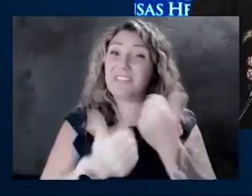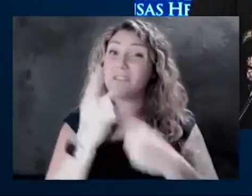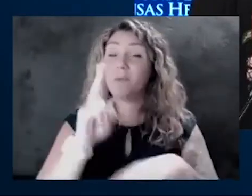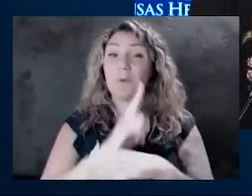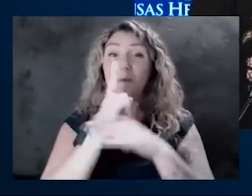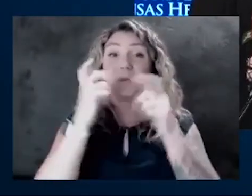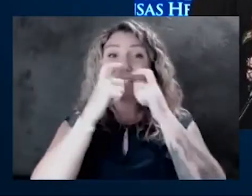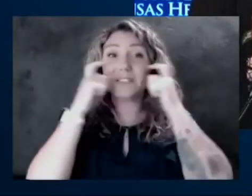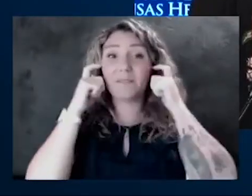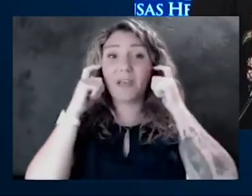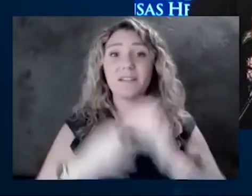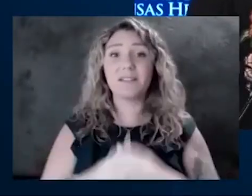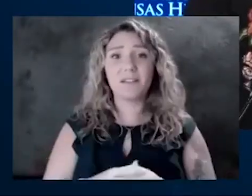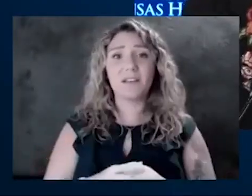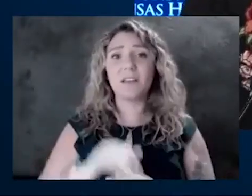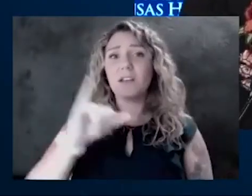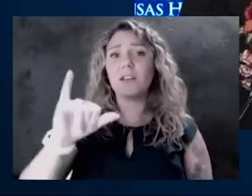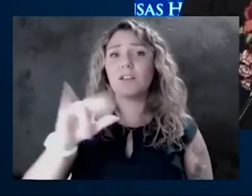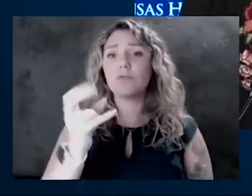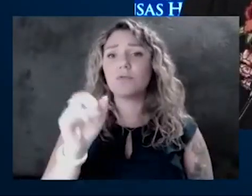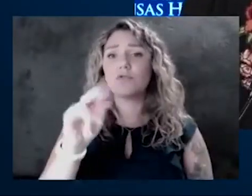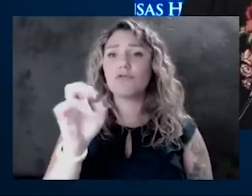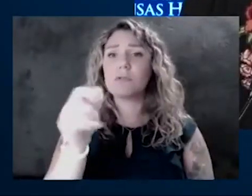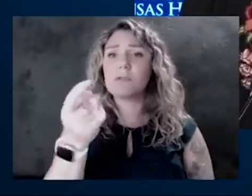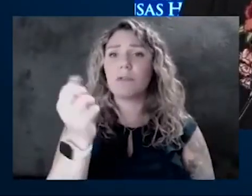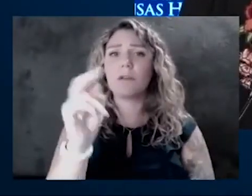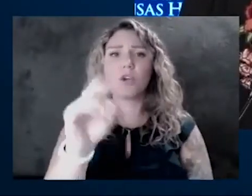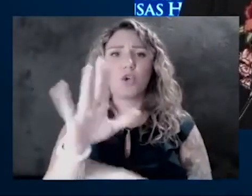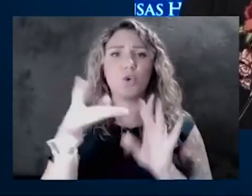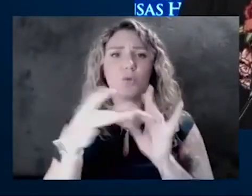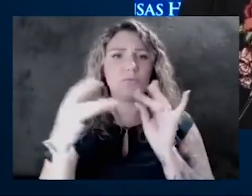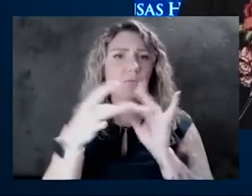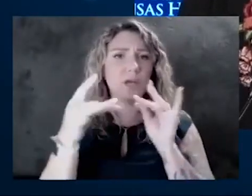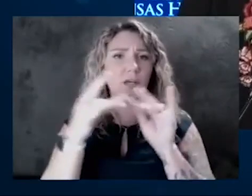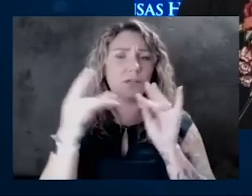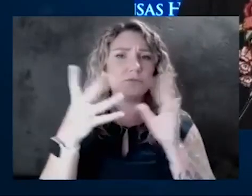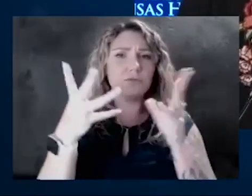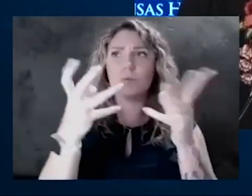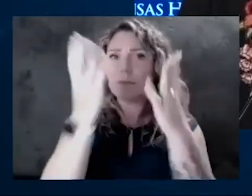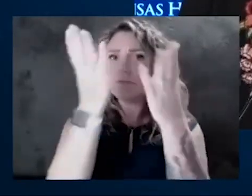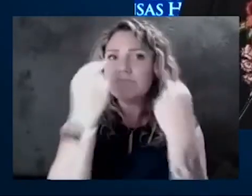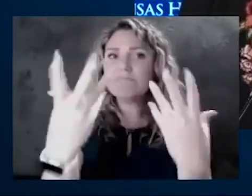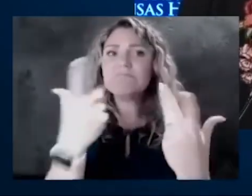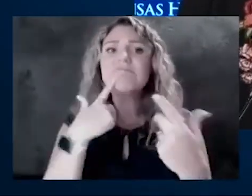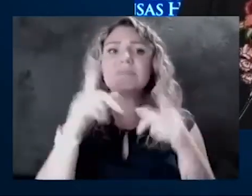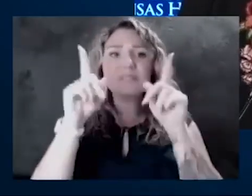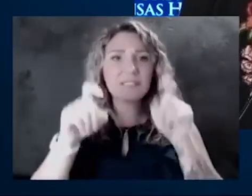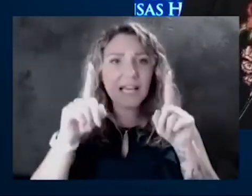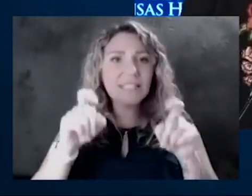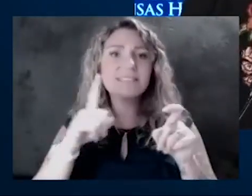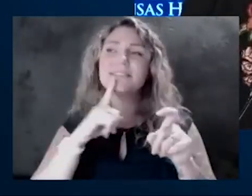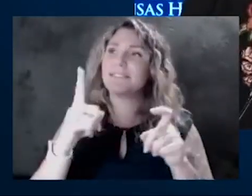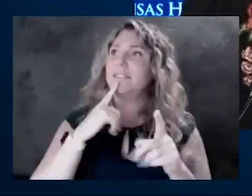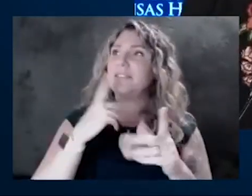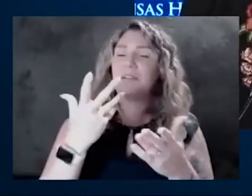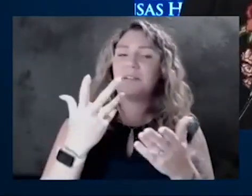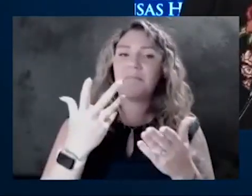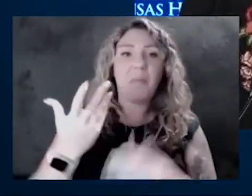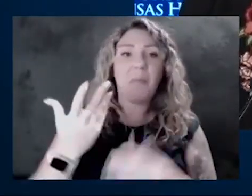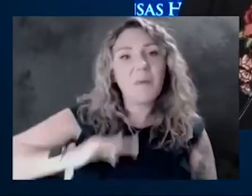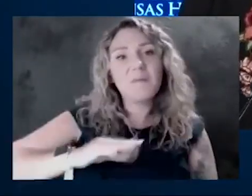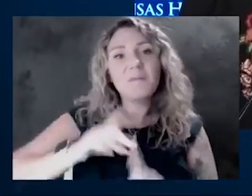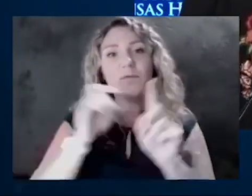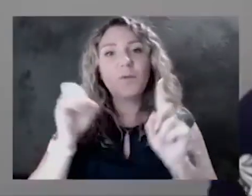Julianne, what message are you sending to your community about testing incentives for testing and getting vaccinated? Where do you want people to know to